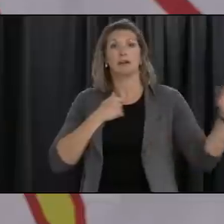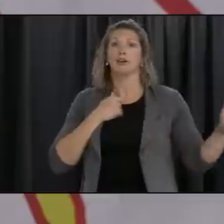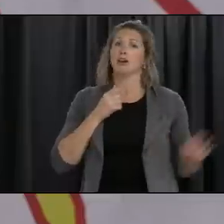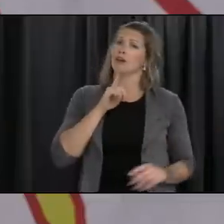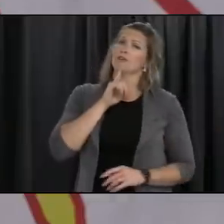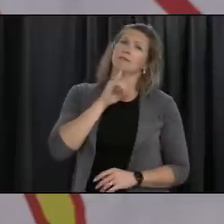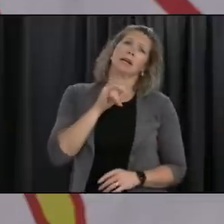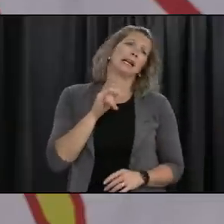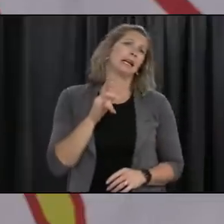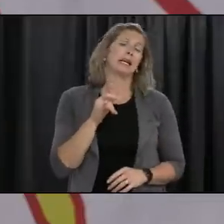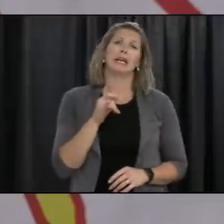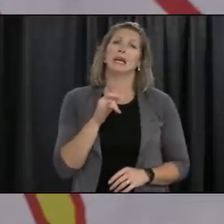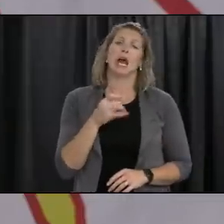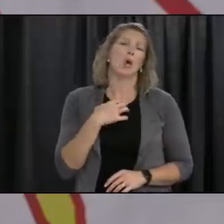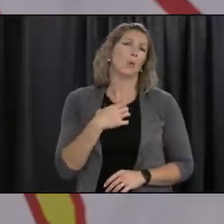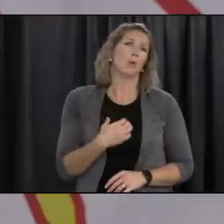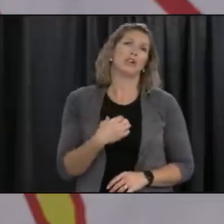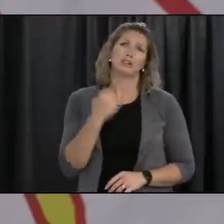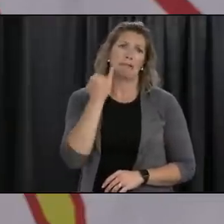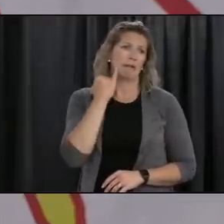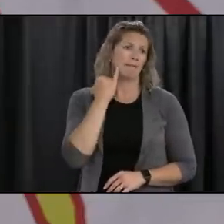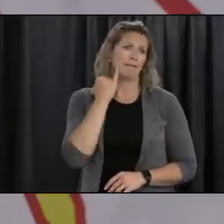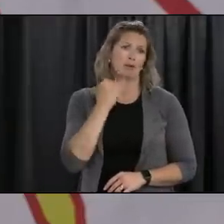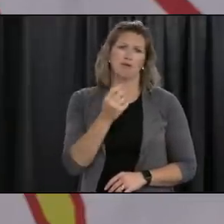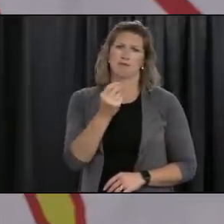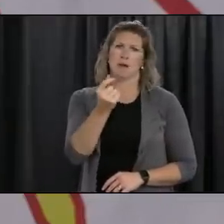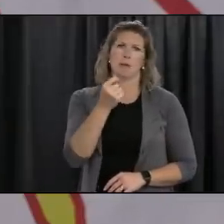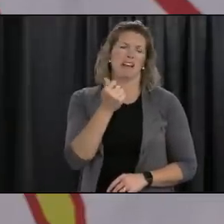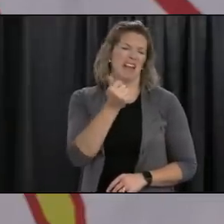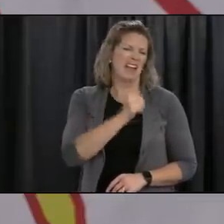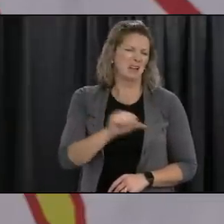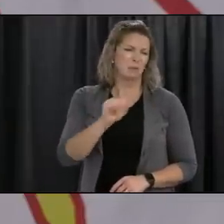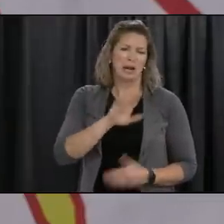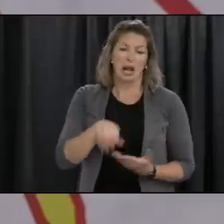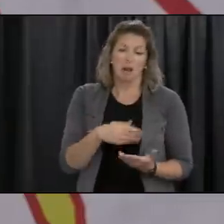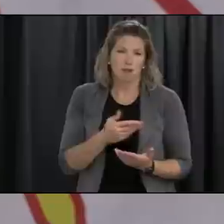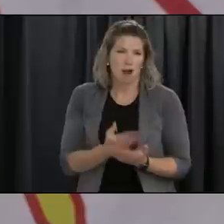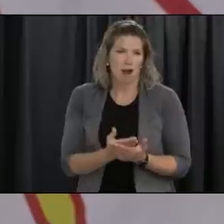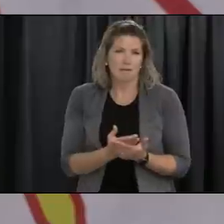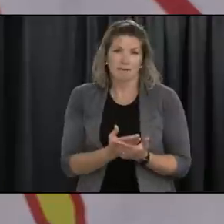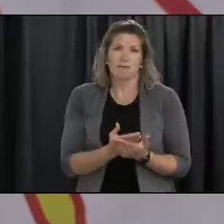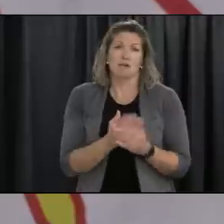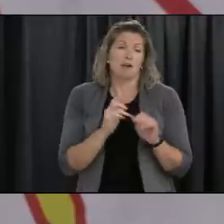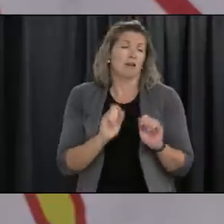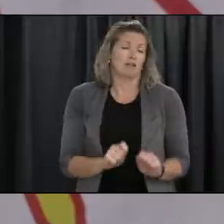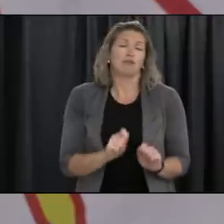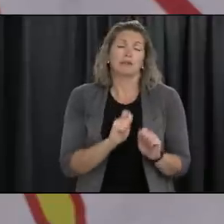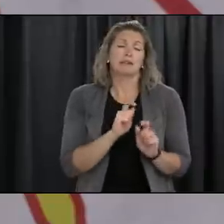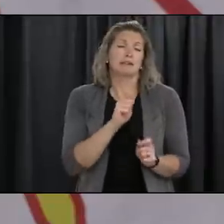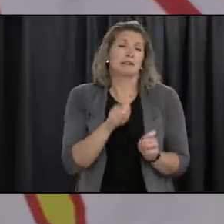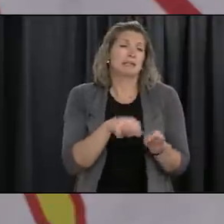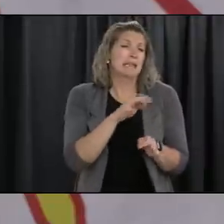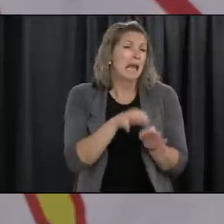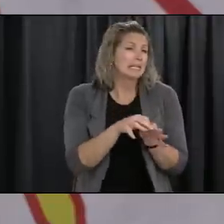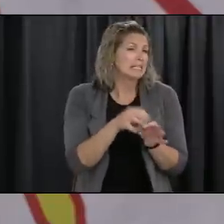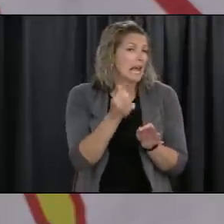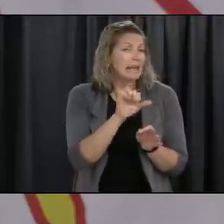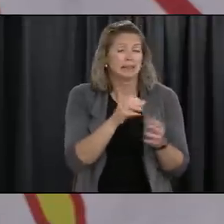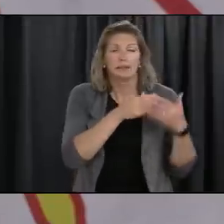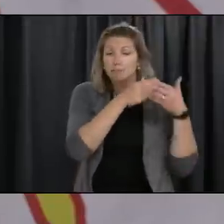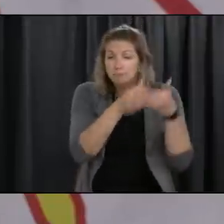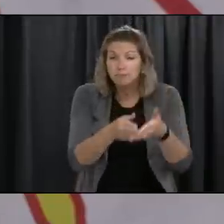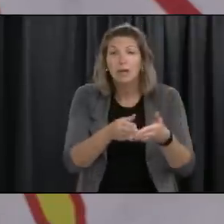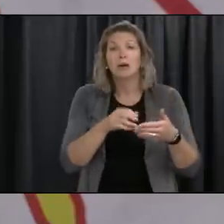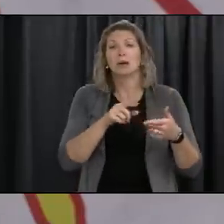um we had a great test that i could test um everybody as they uh uh crossed a land border or came the ferry